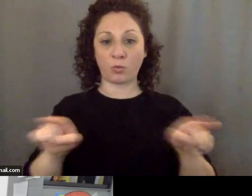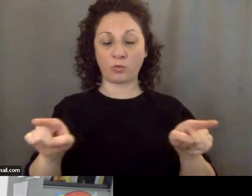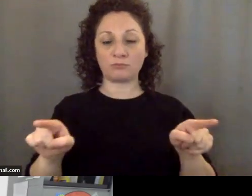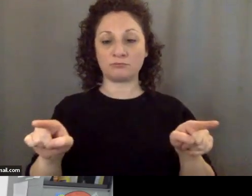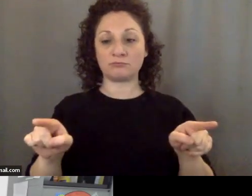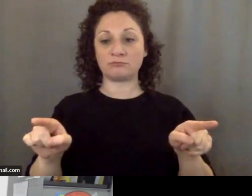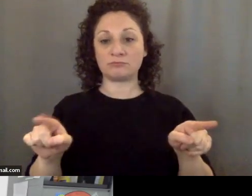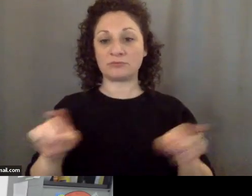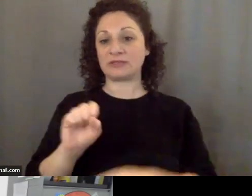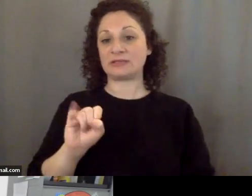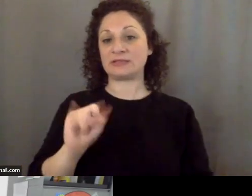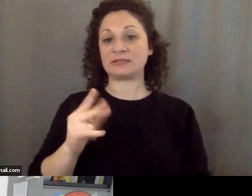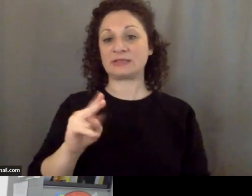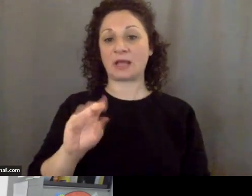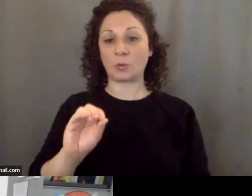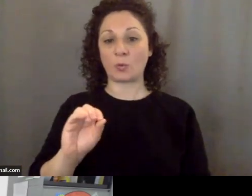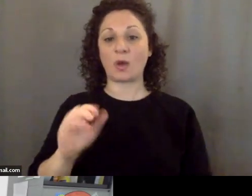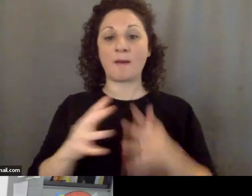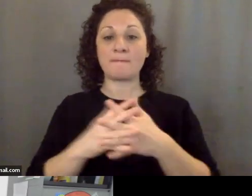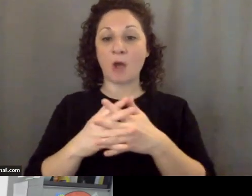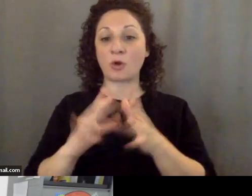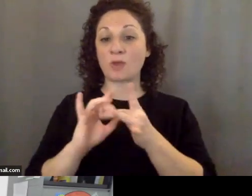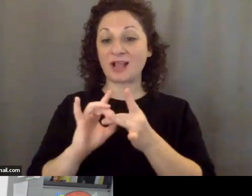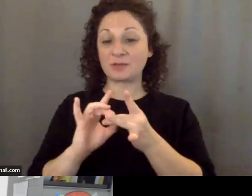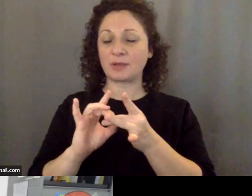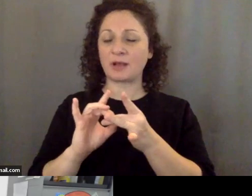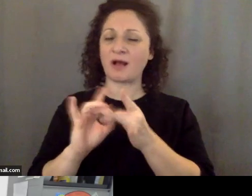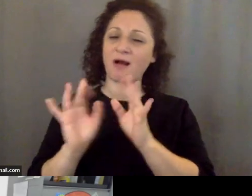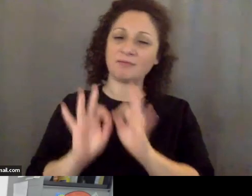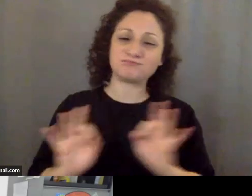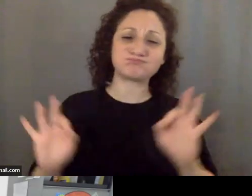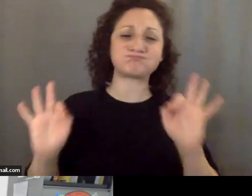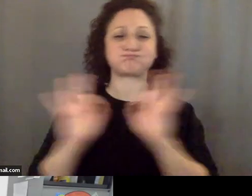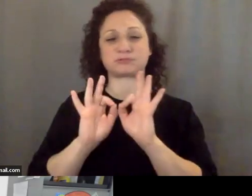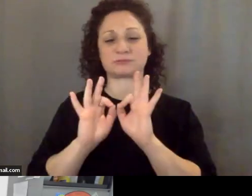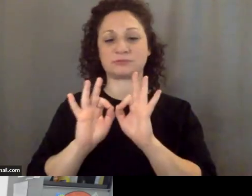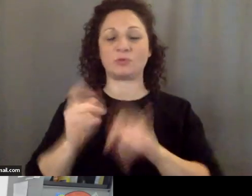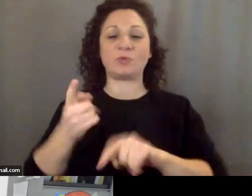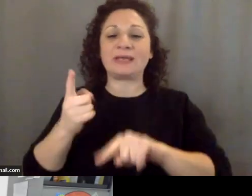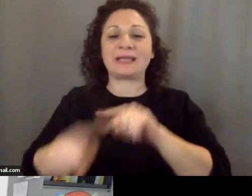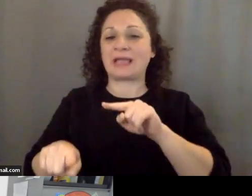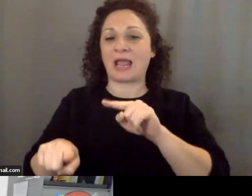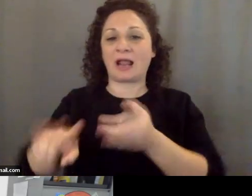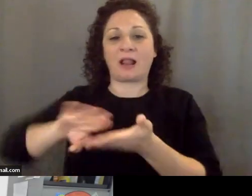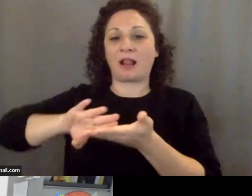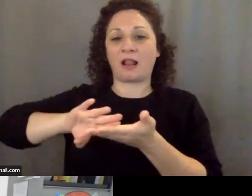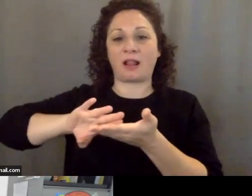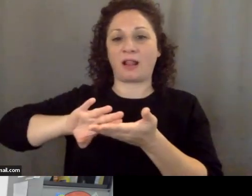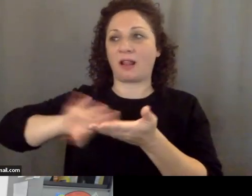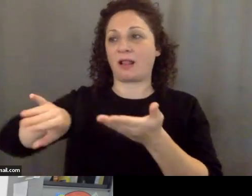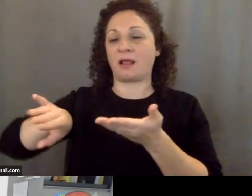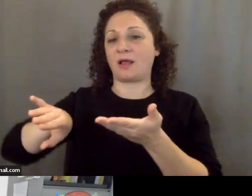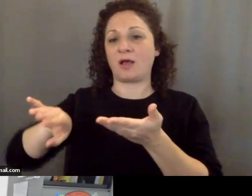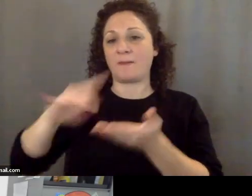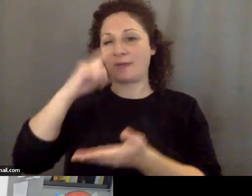Sino-American relationship is too important to let it go over Balloon Gate.